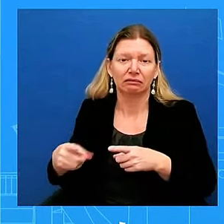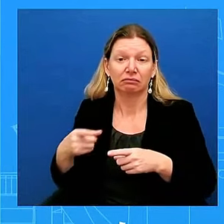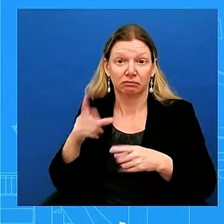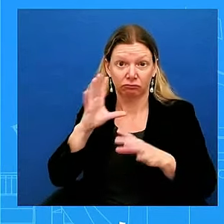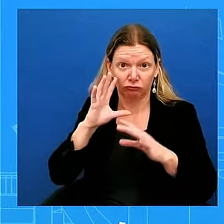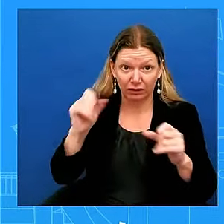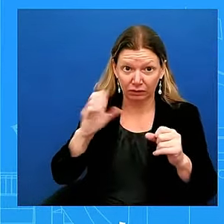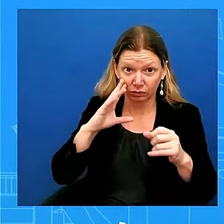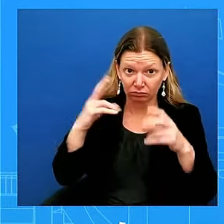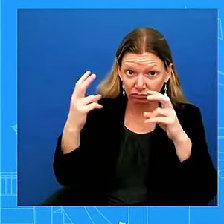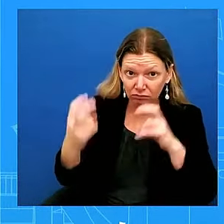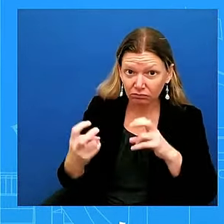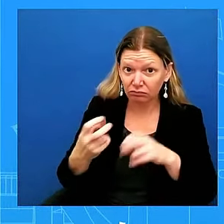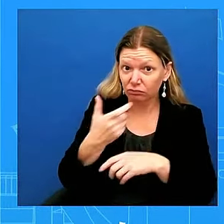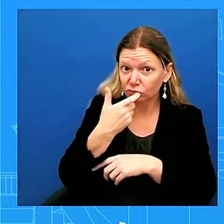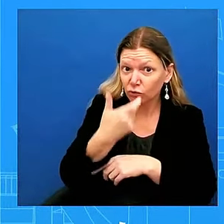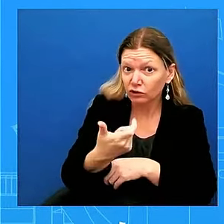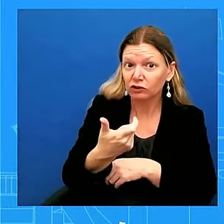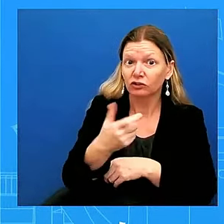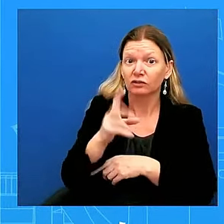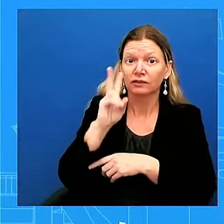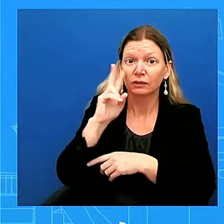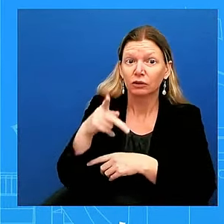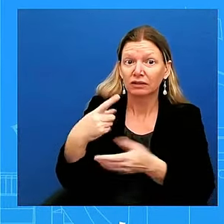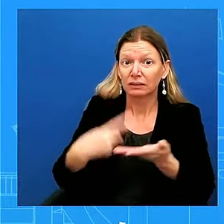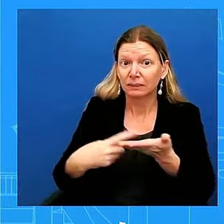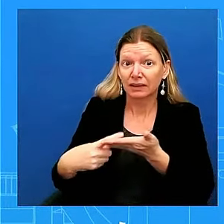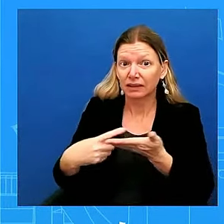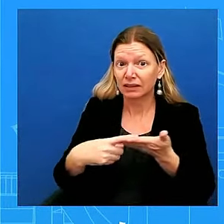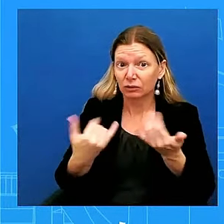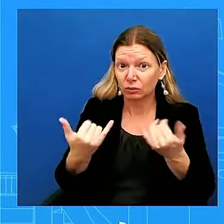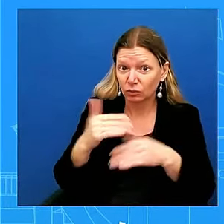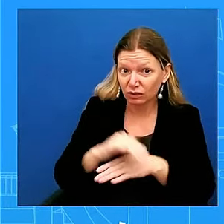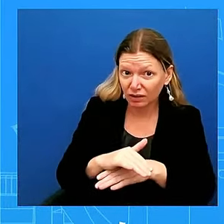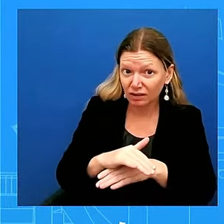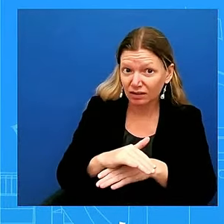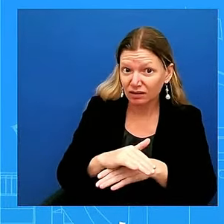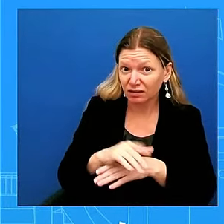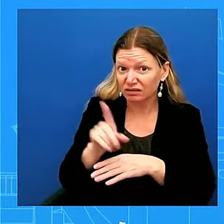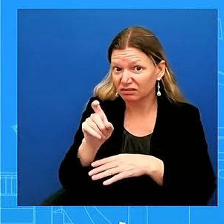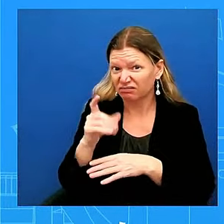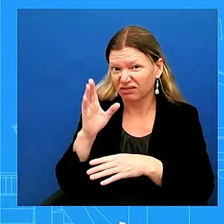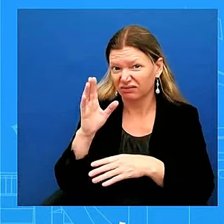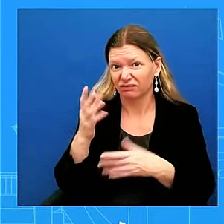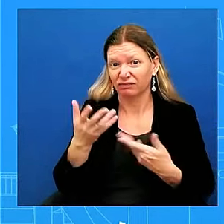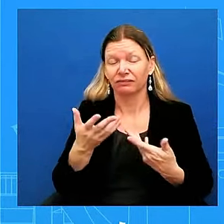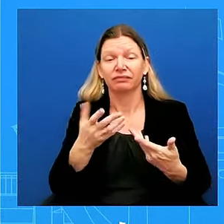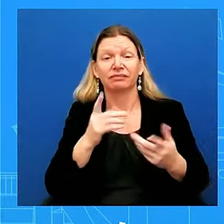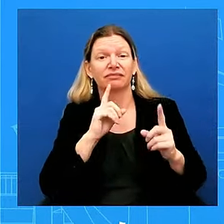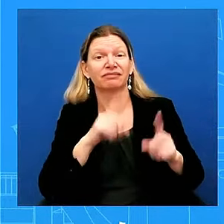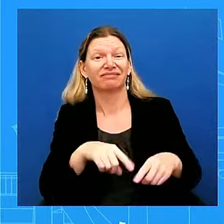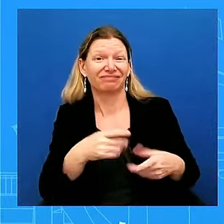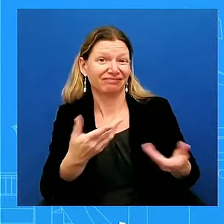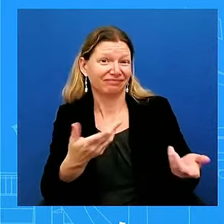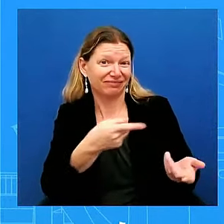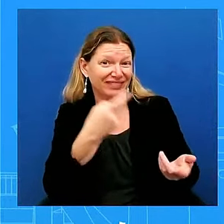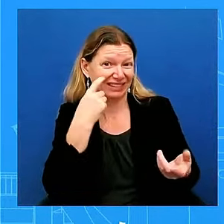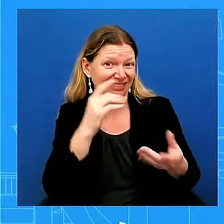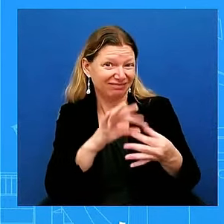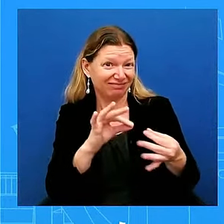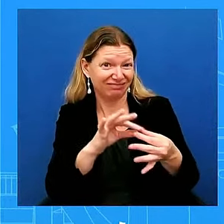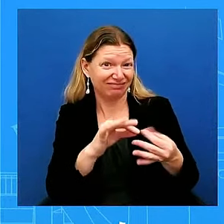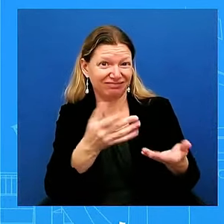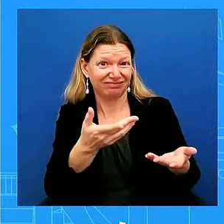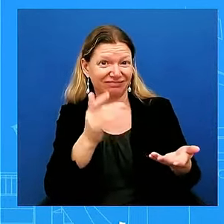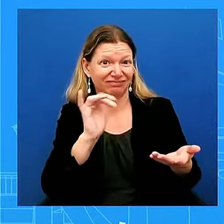just stated, there's a lot going on. There's a lot going on. I mean, the question that I got from Josh moments ago is there are multiple events happening all at once, and the